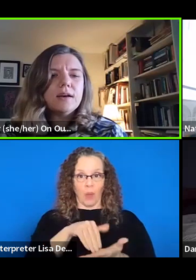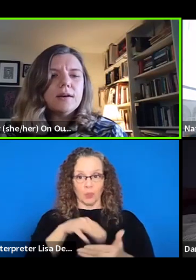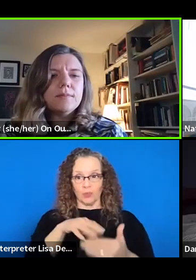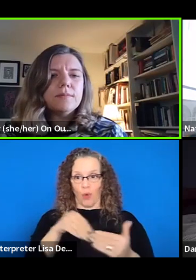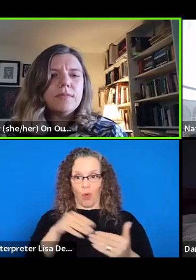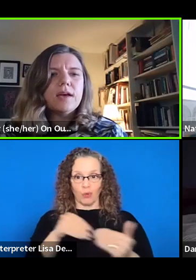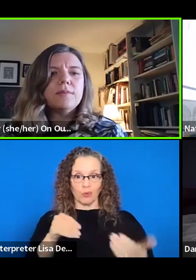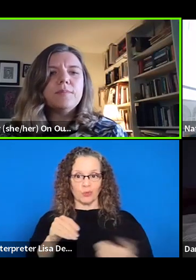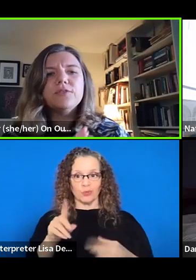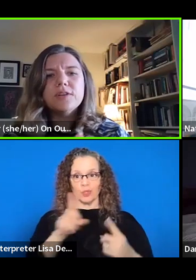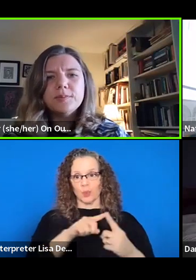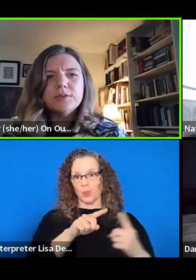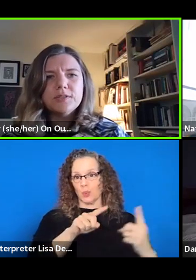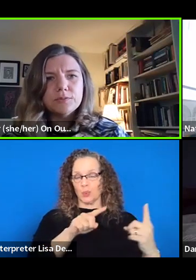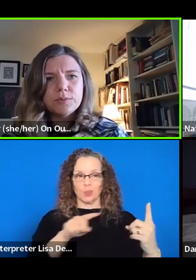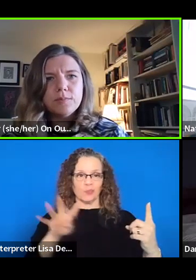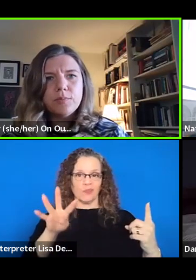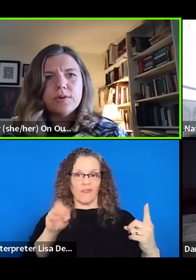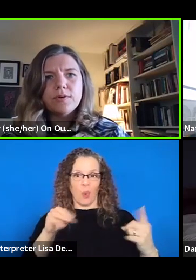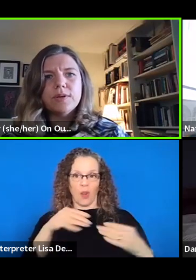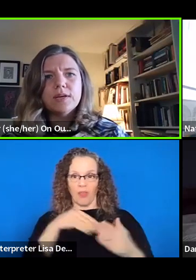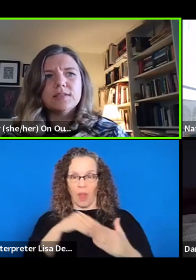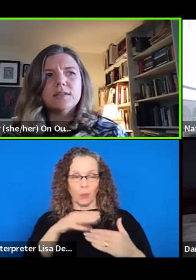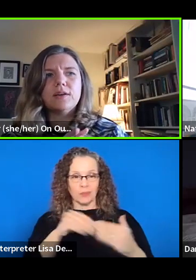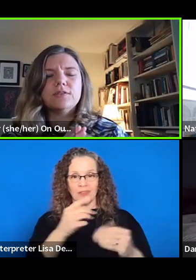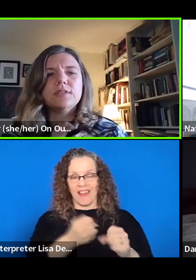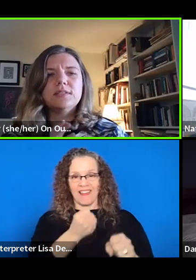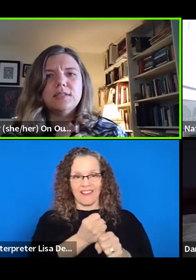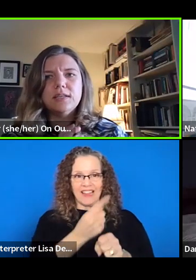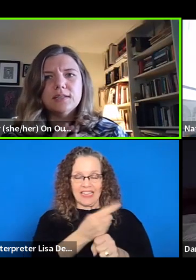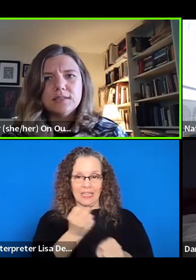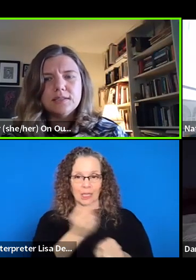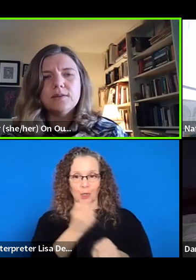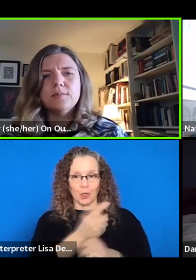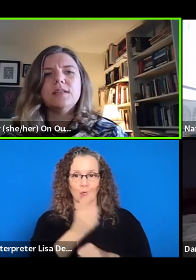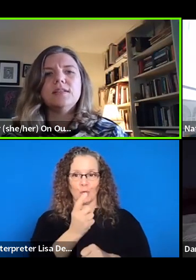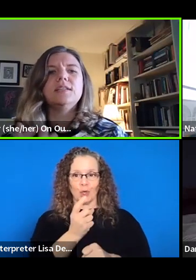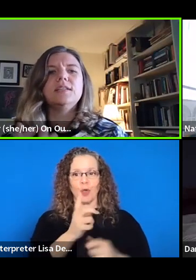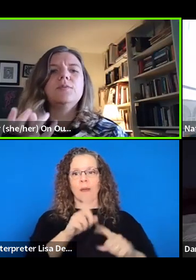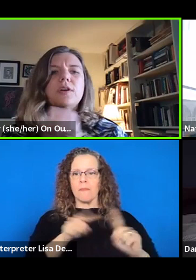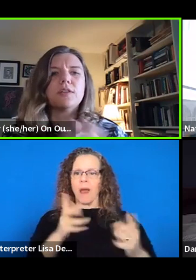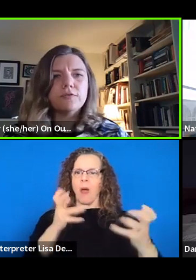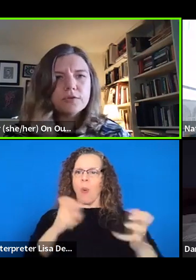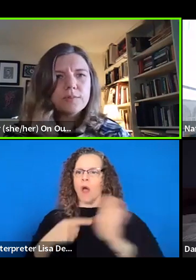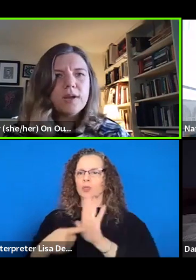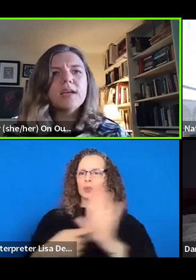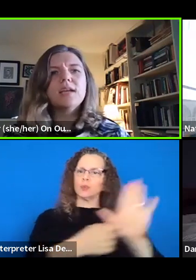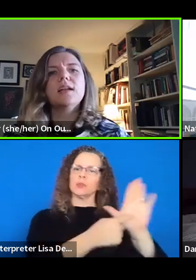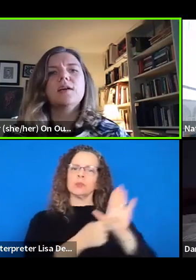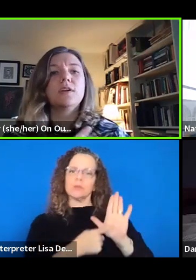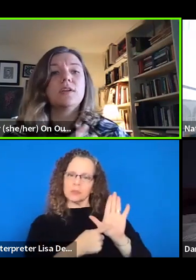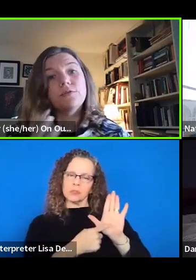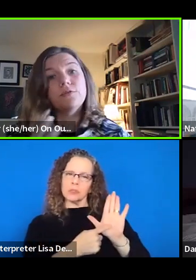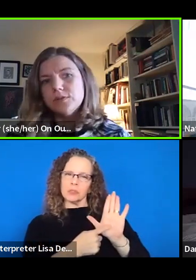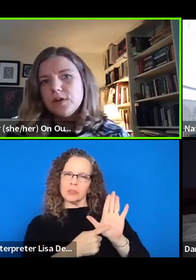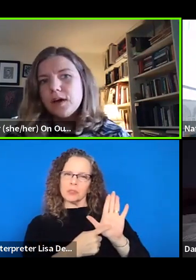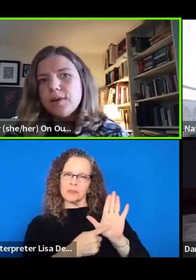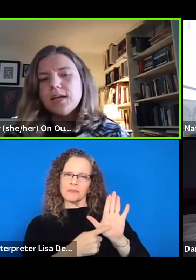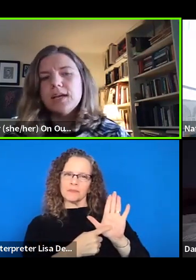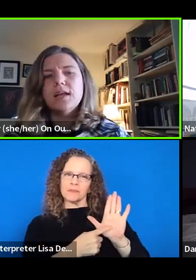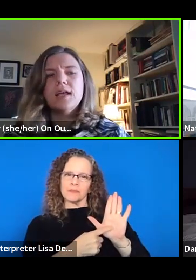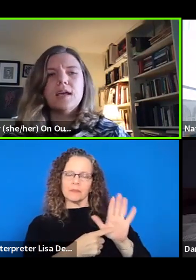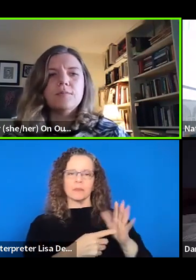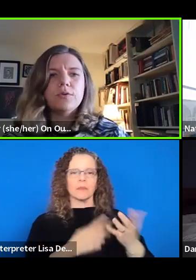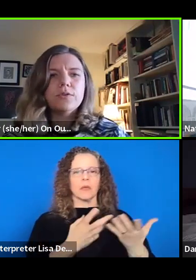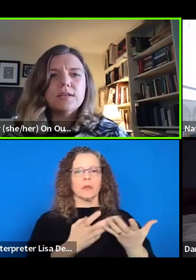and, um, that pay transparency is really important because it allows us to see the system and see what other folks are making and what other folks are